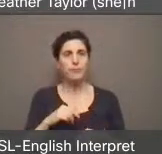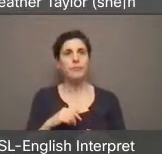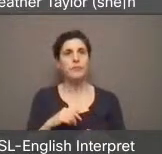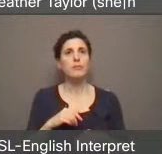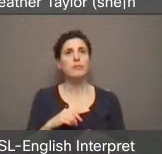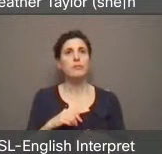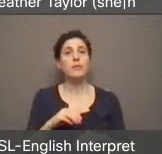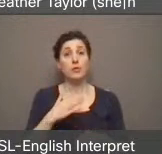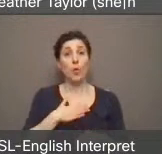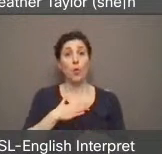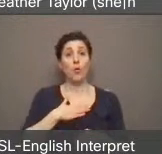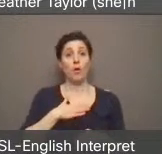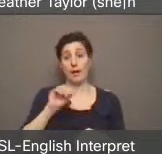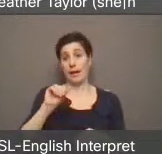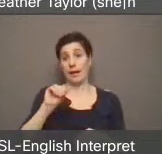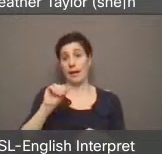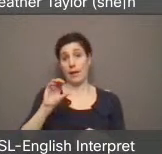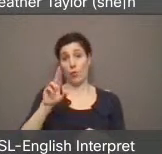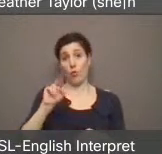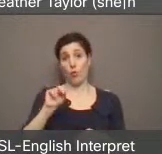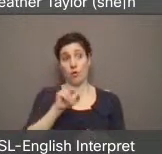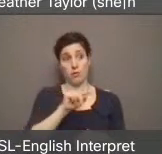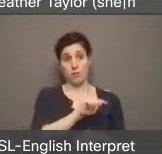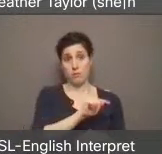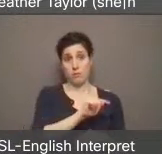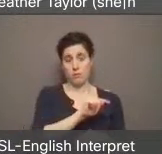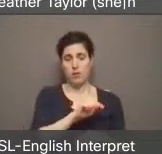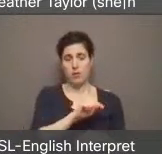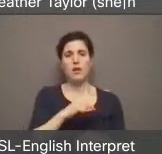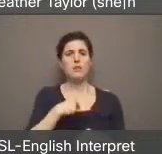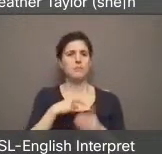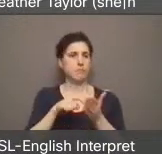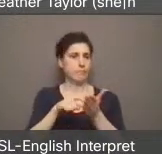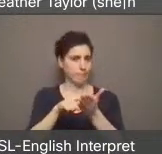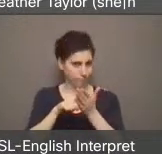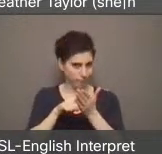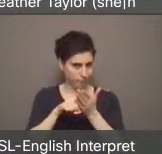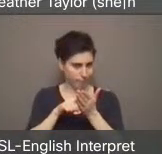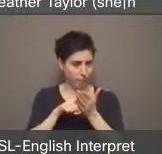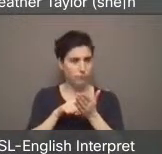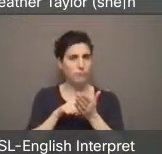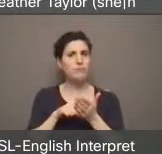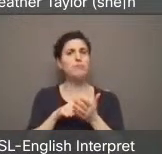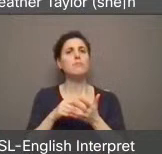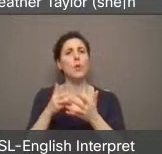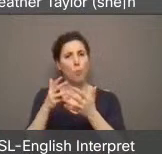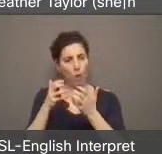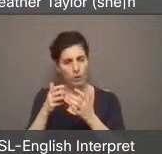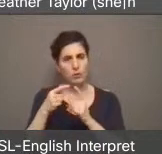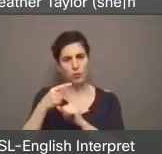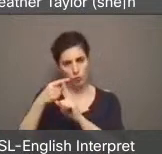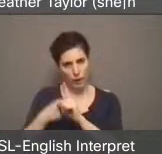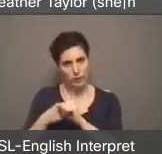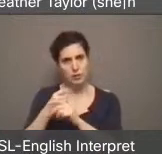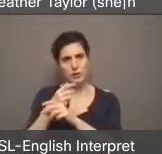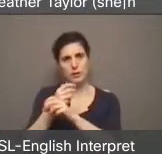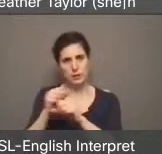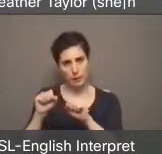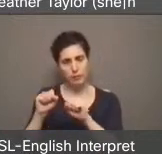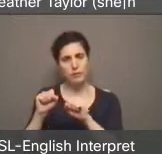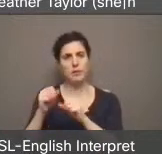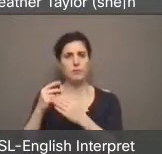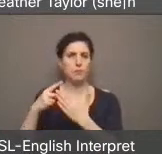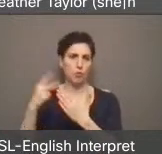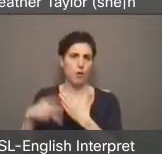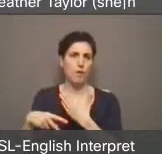ACORN, our current demands are the, of course, the rent safe program. And that